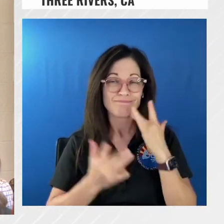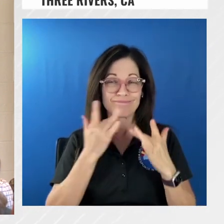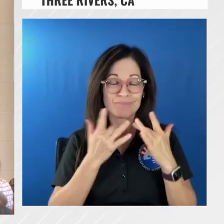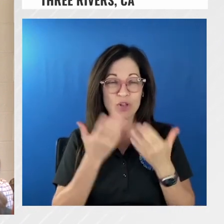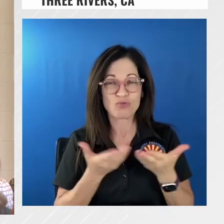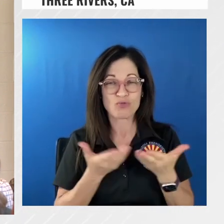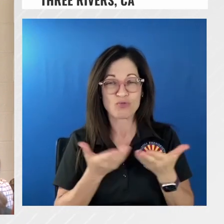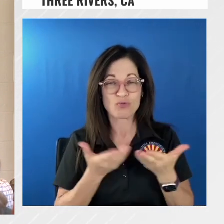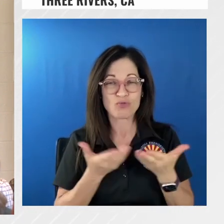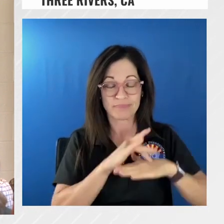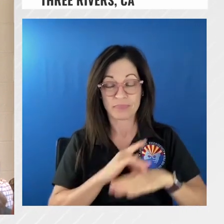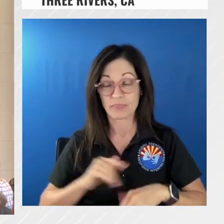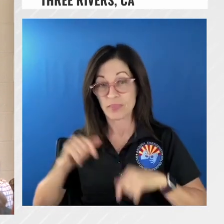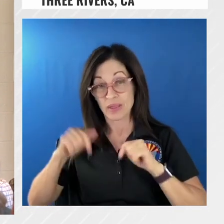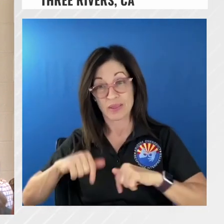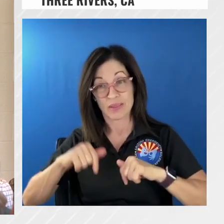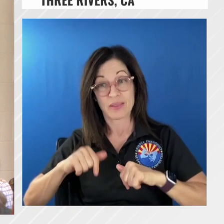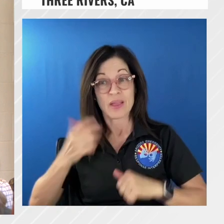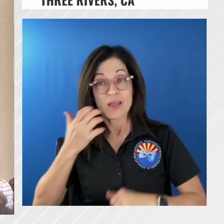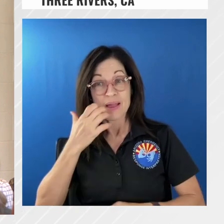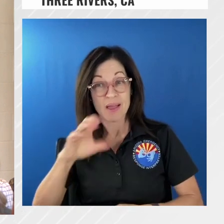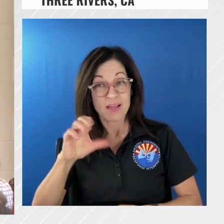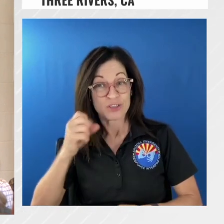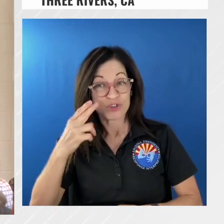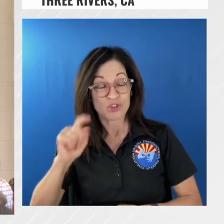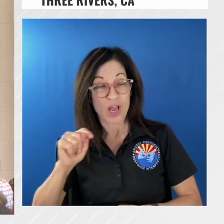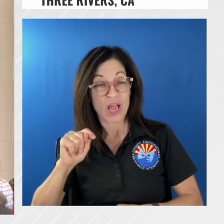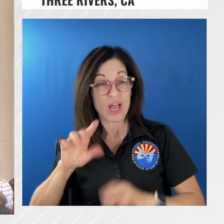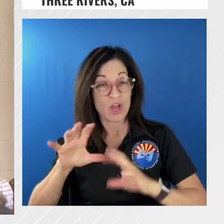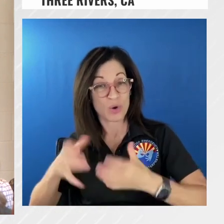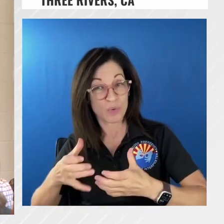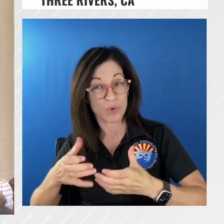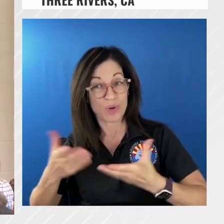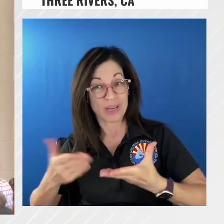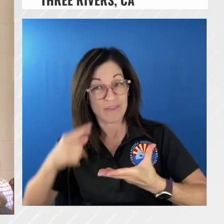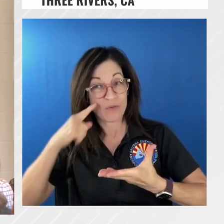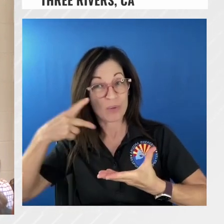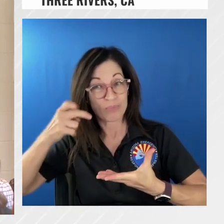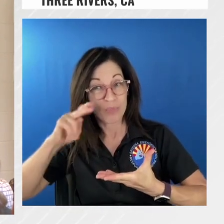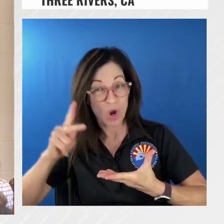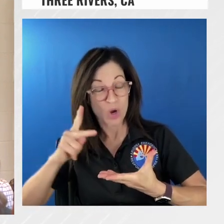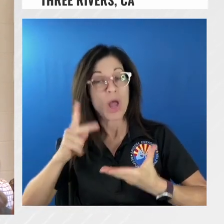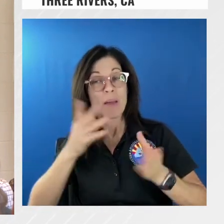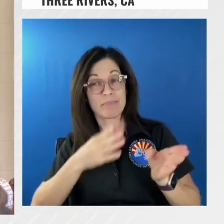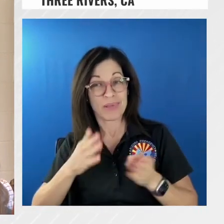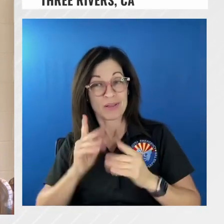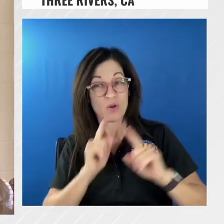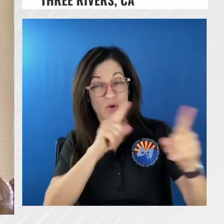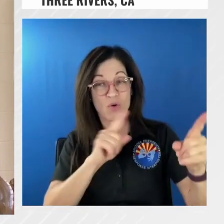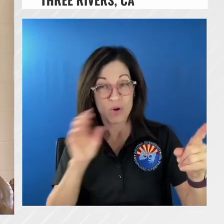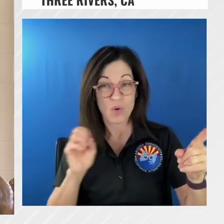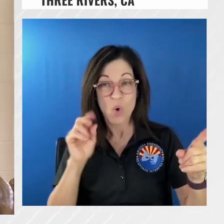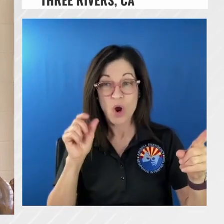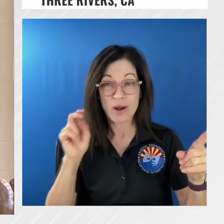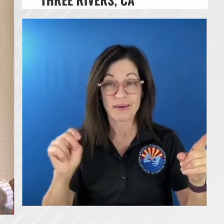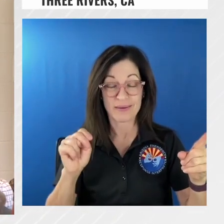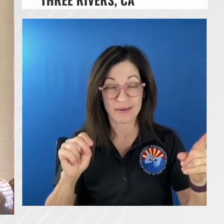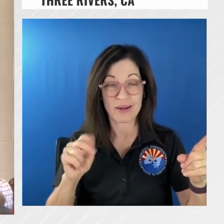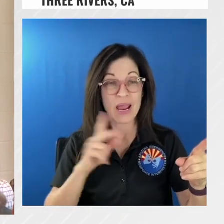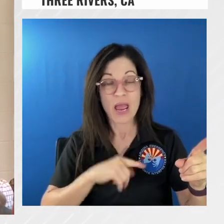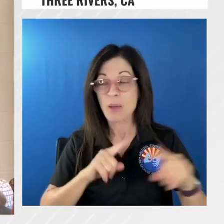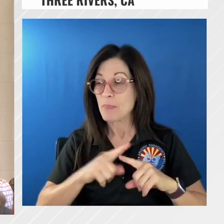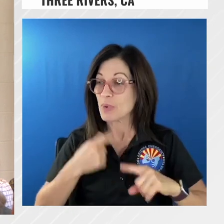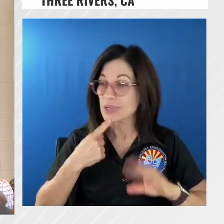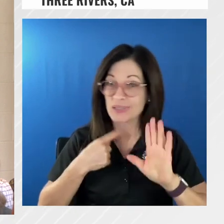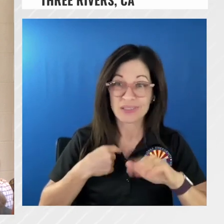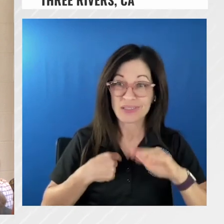crew here in the park had an order to oregon and christian worked on the phone with talking with our south ops and said look we have this fire